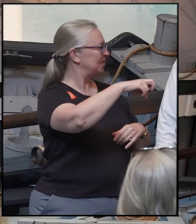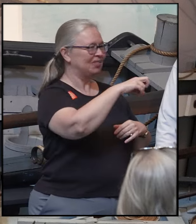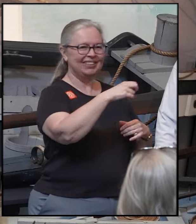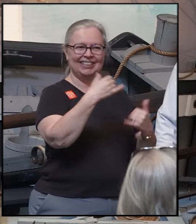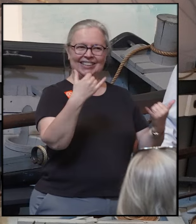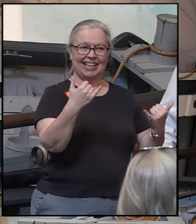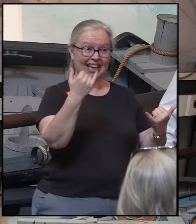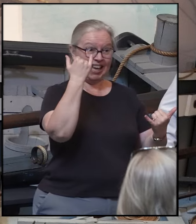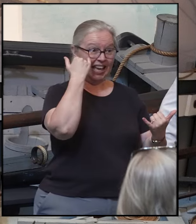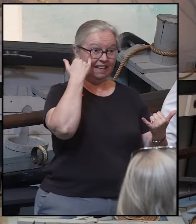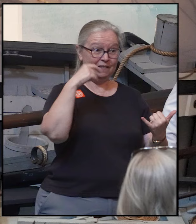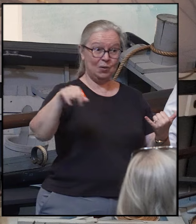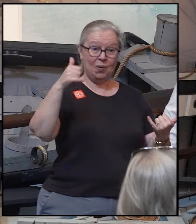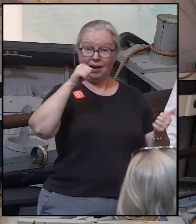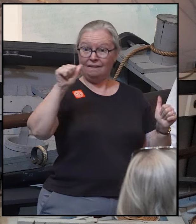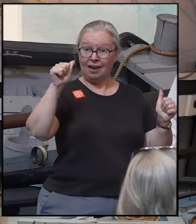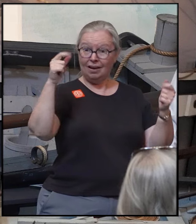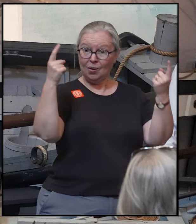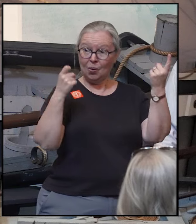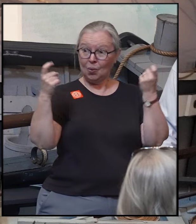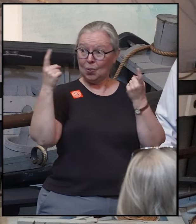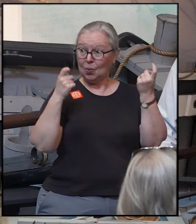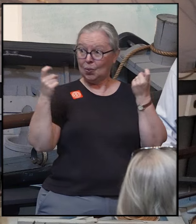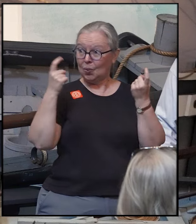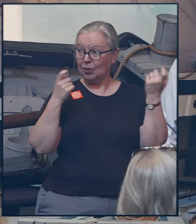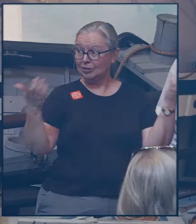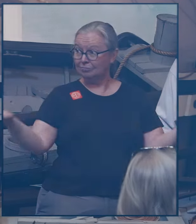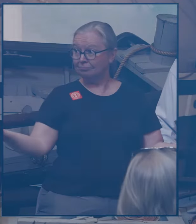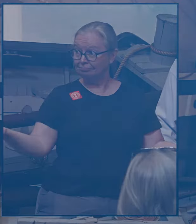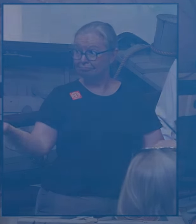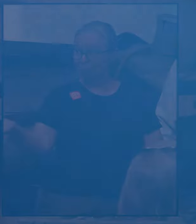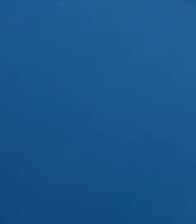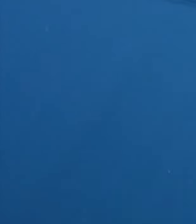happy to answer any questions you might have.